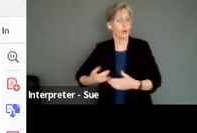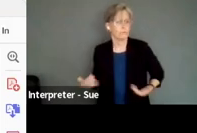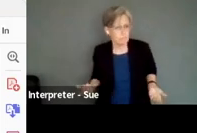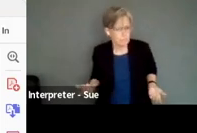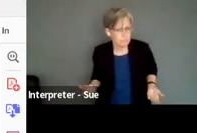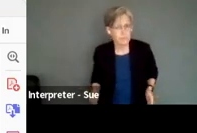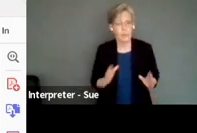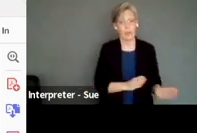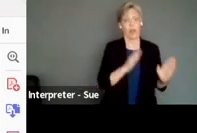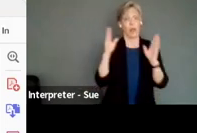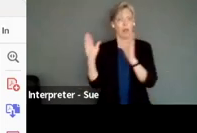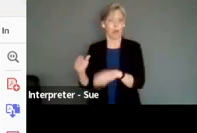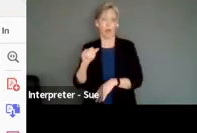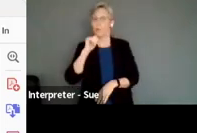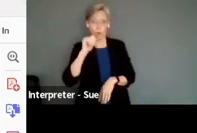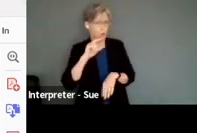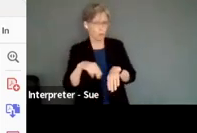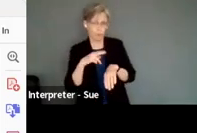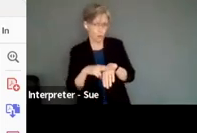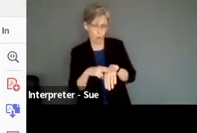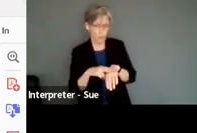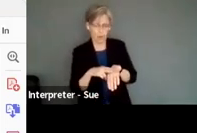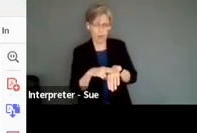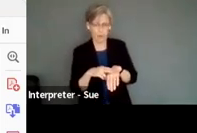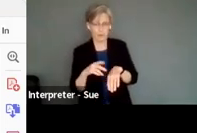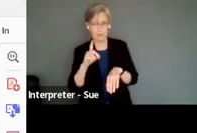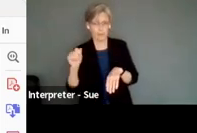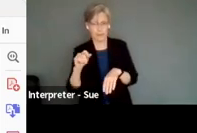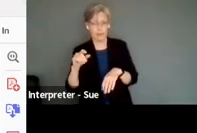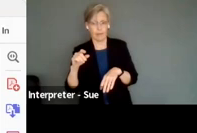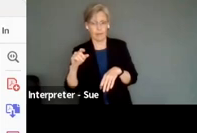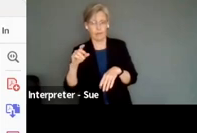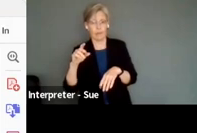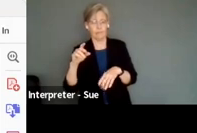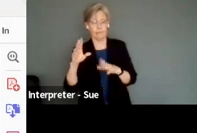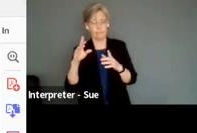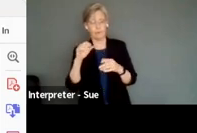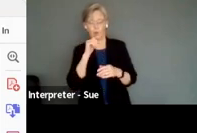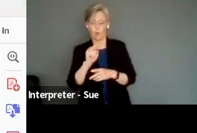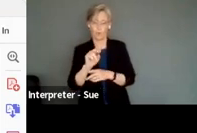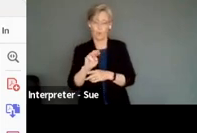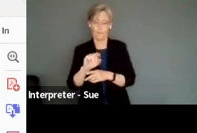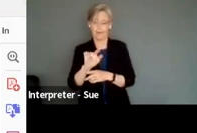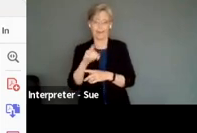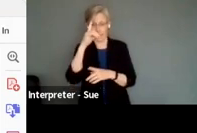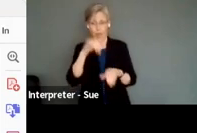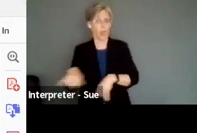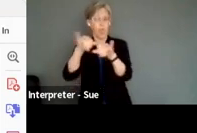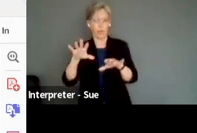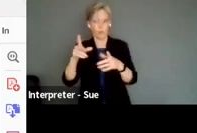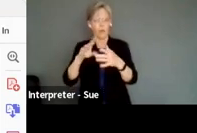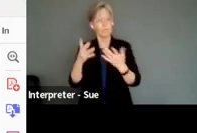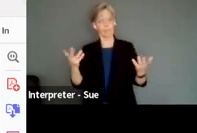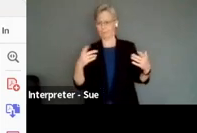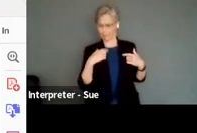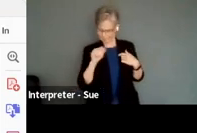disability theatre, when you're disability identified, when you're identified with your culture, you affirm your disability as diversity. So look at look